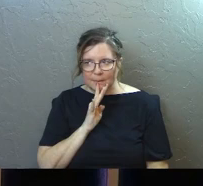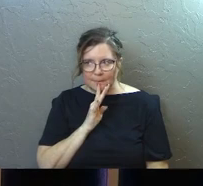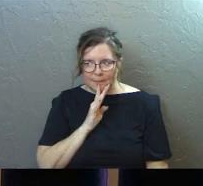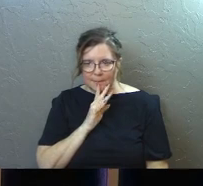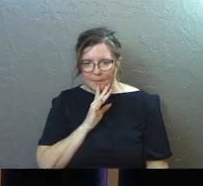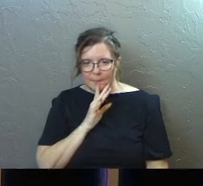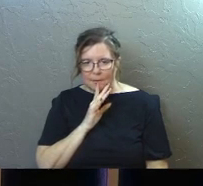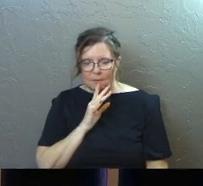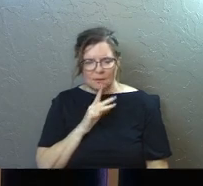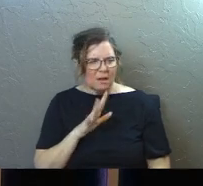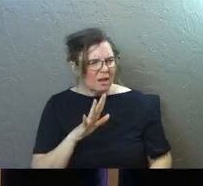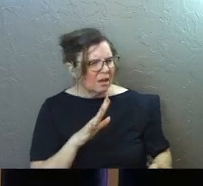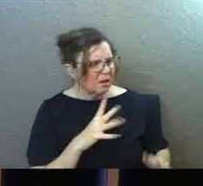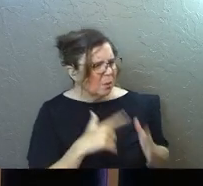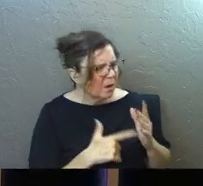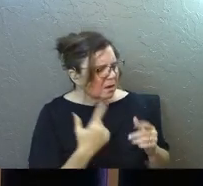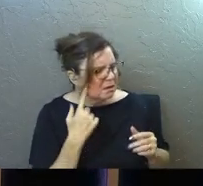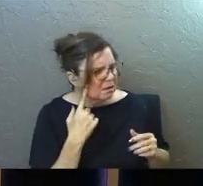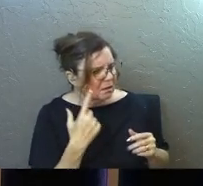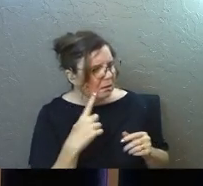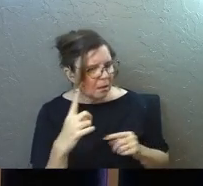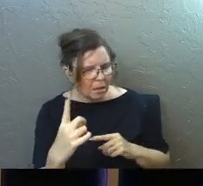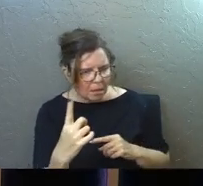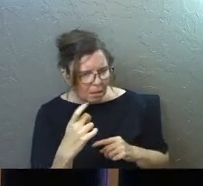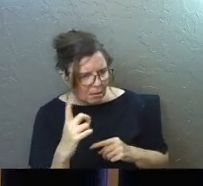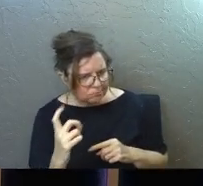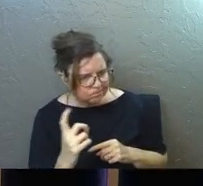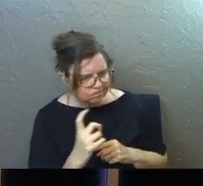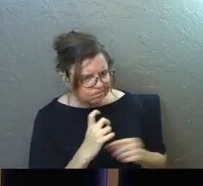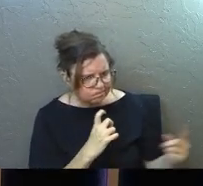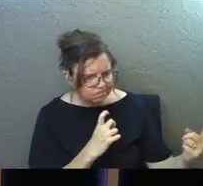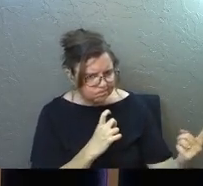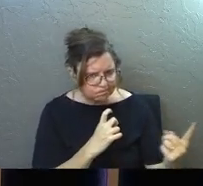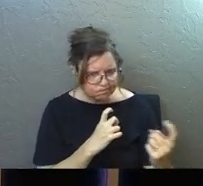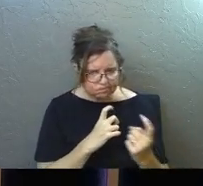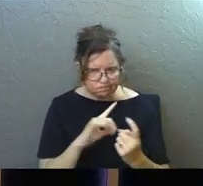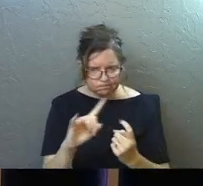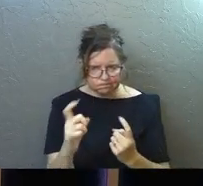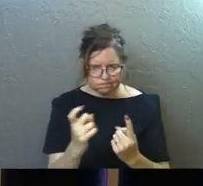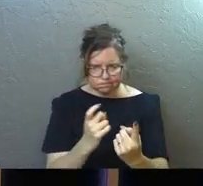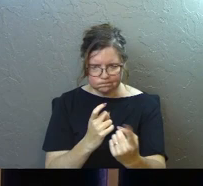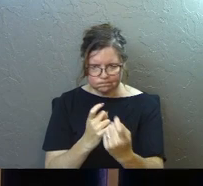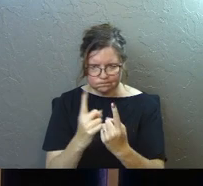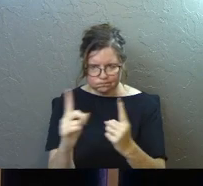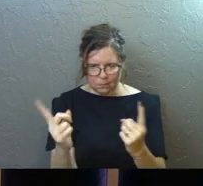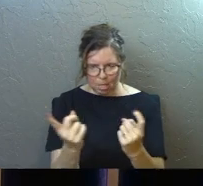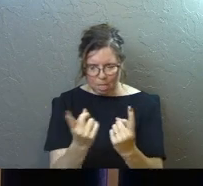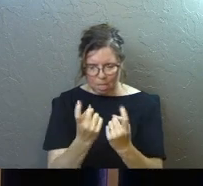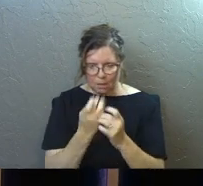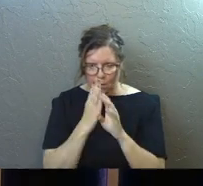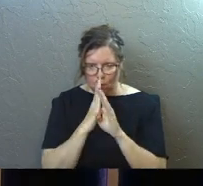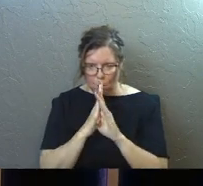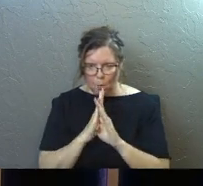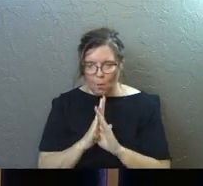that she's saying something and I can't hear what she's saying. They all start to one by one, go themselves quiet and walk closer toward her.